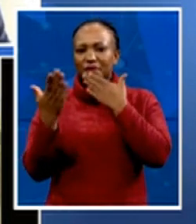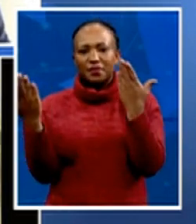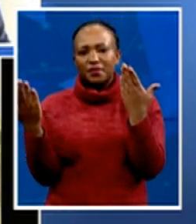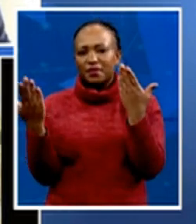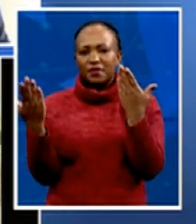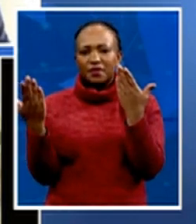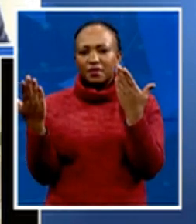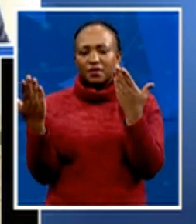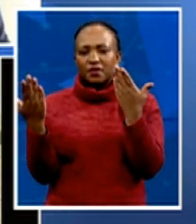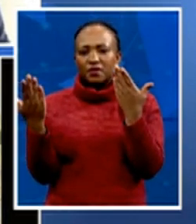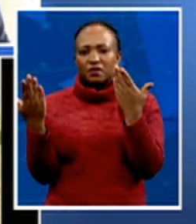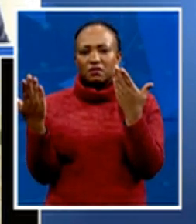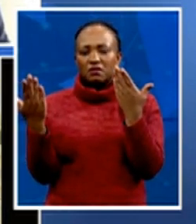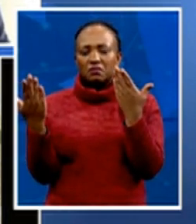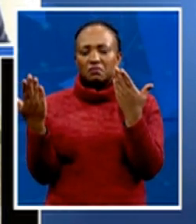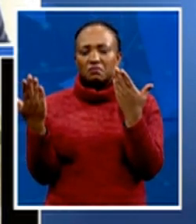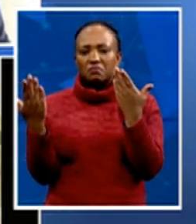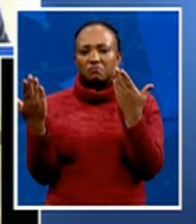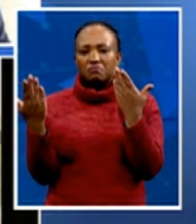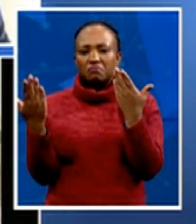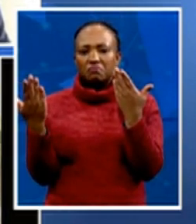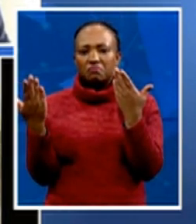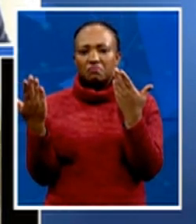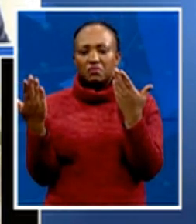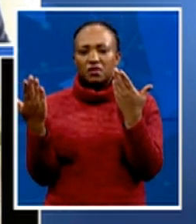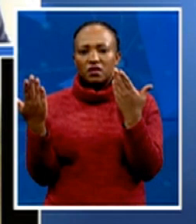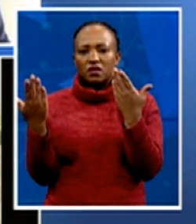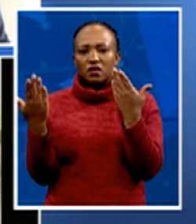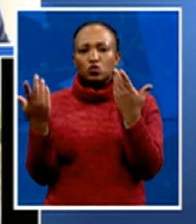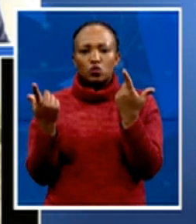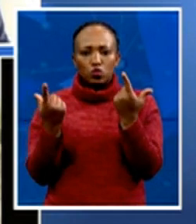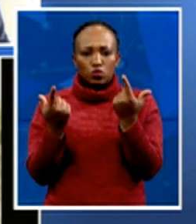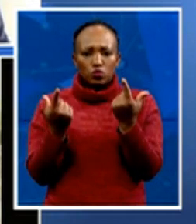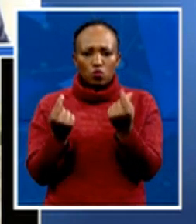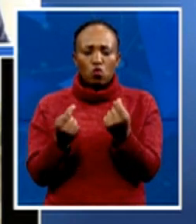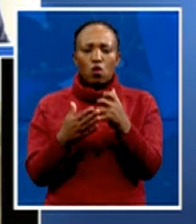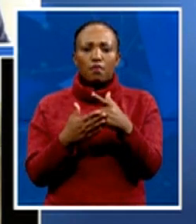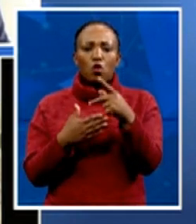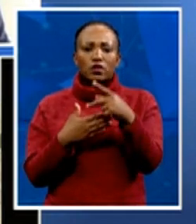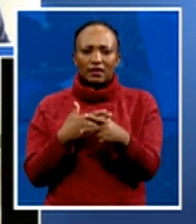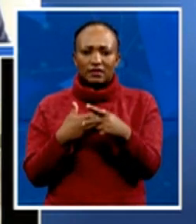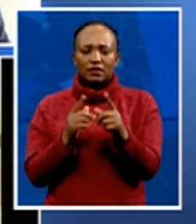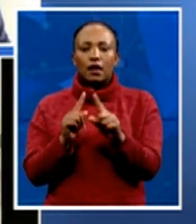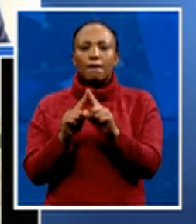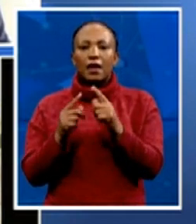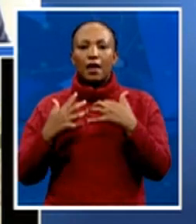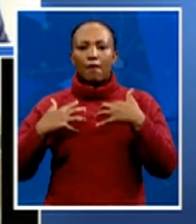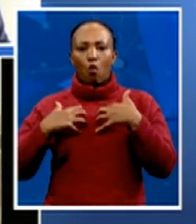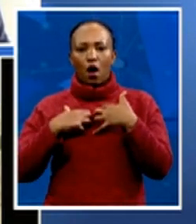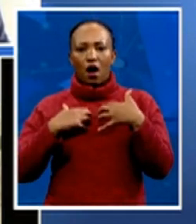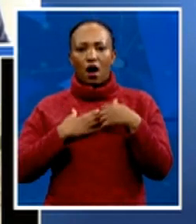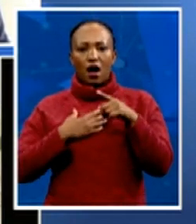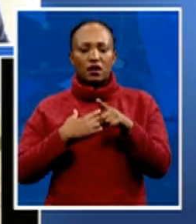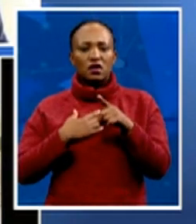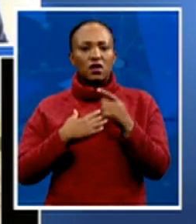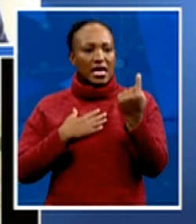do projects and so forth. But I'm worried that everyone is pushing their own propaganda or the agenda of